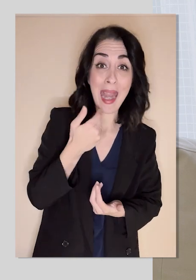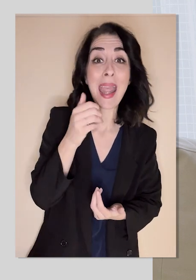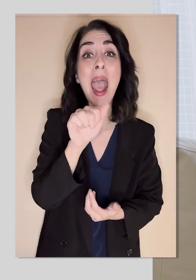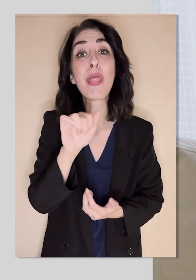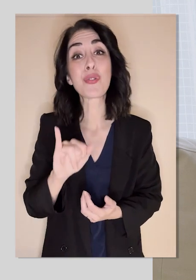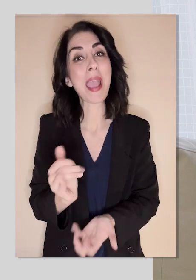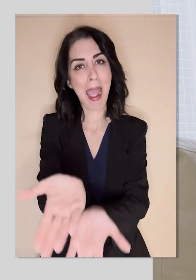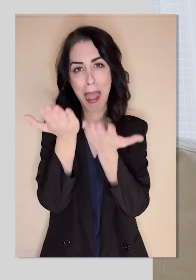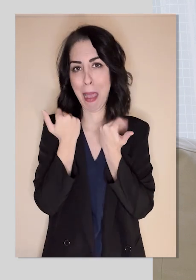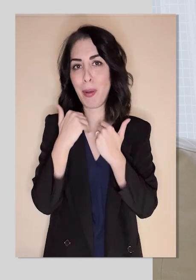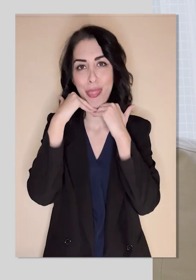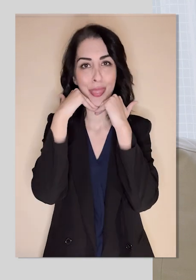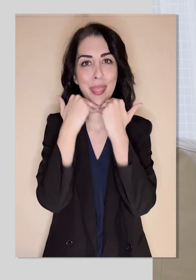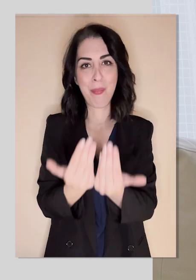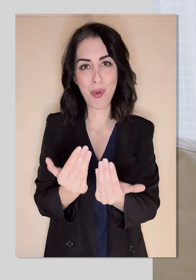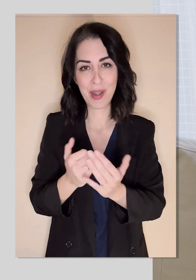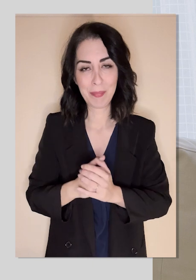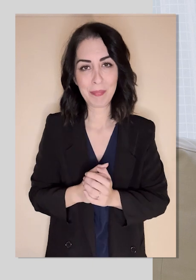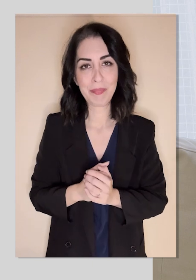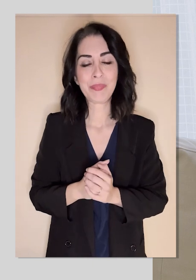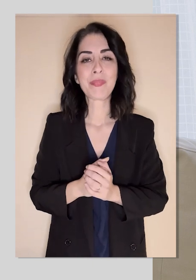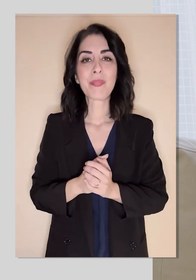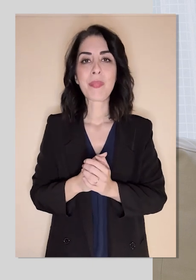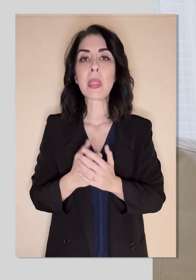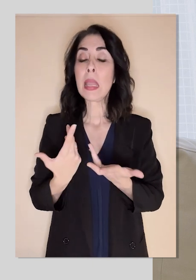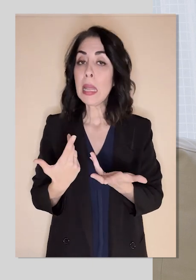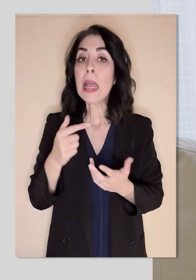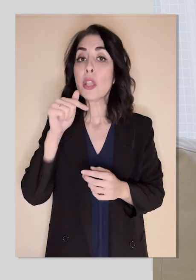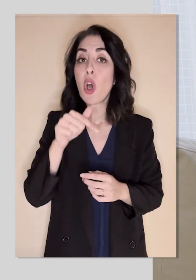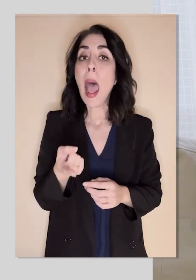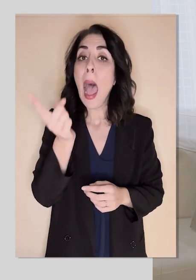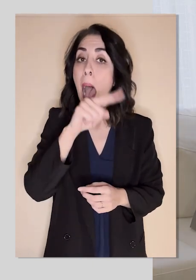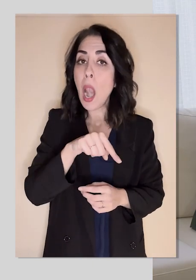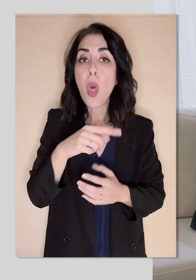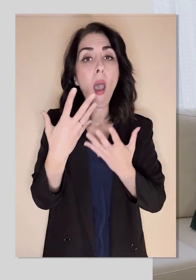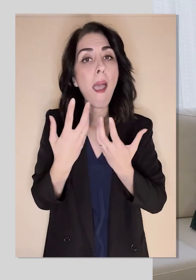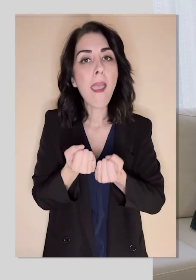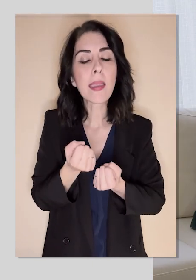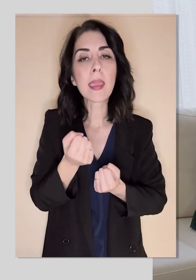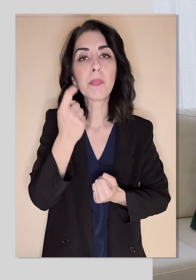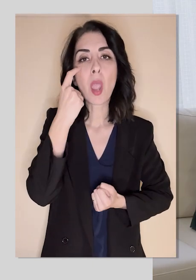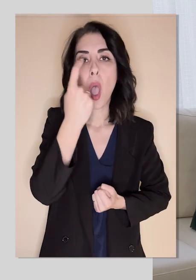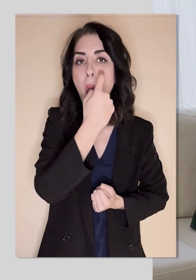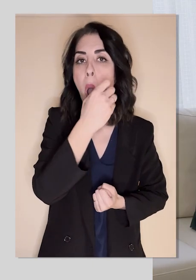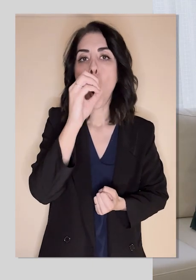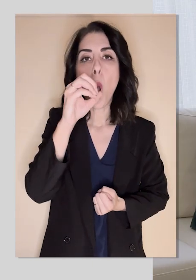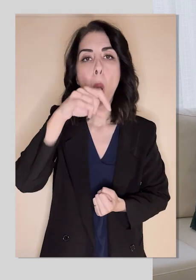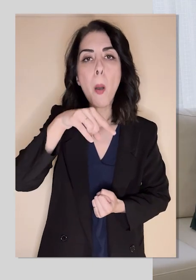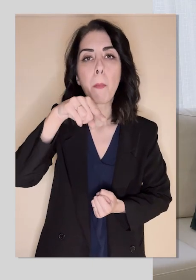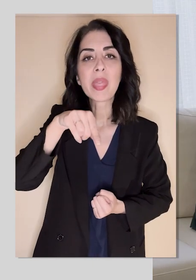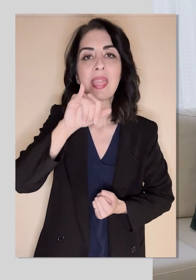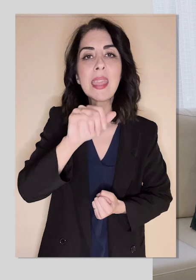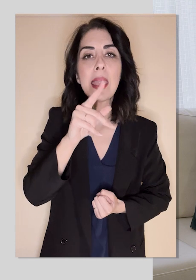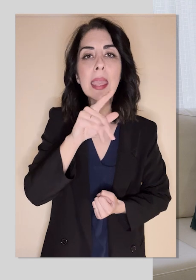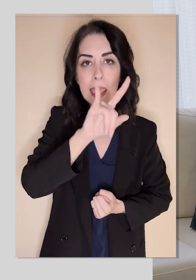visual aura, but some people will have the aura and never have